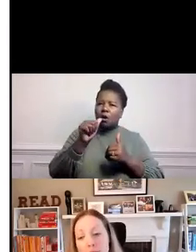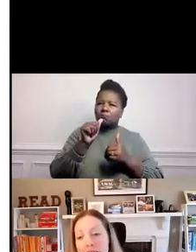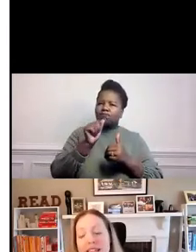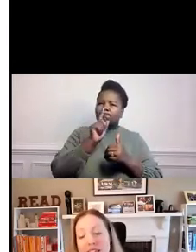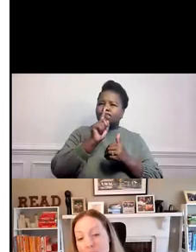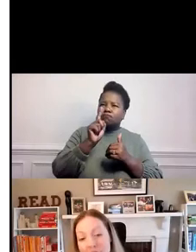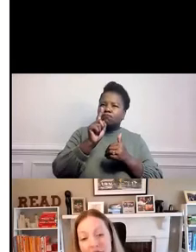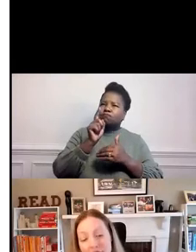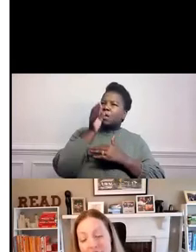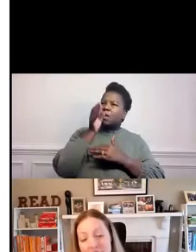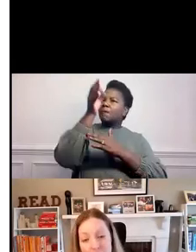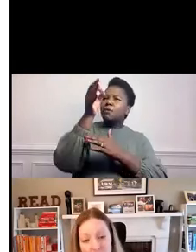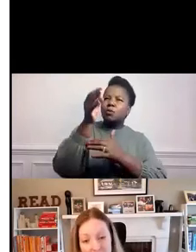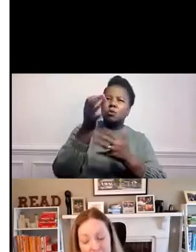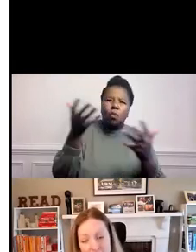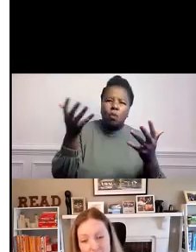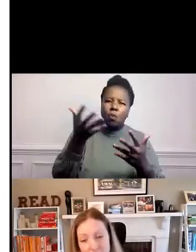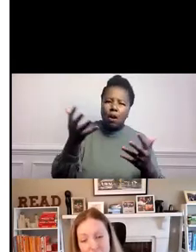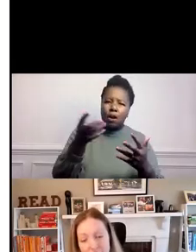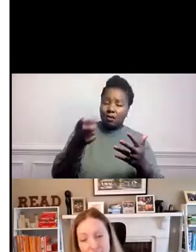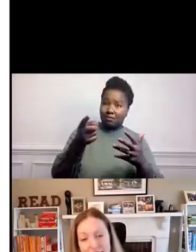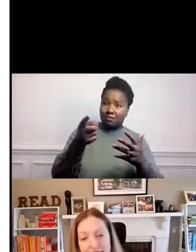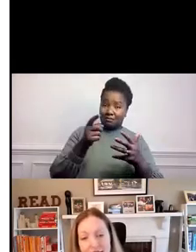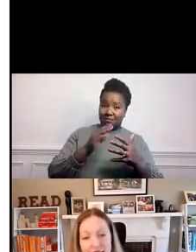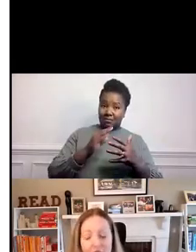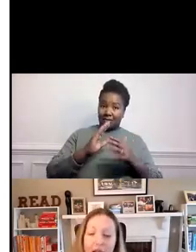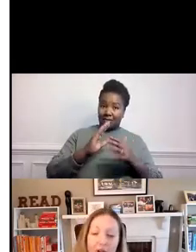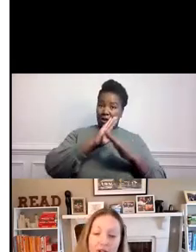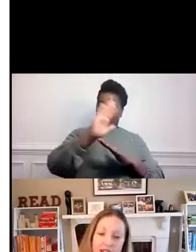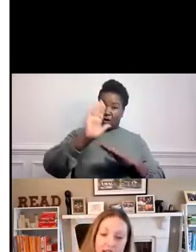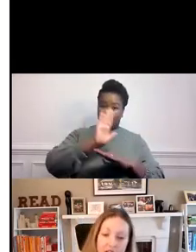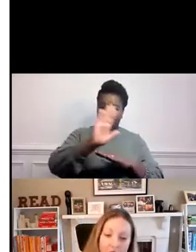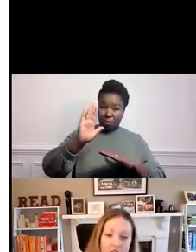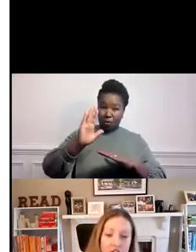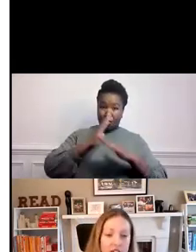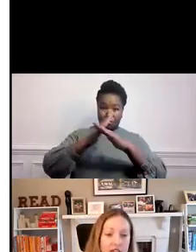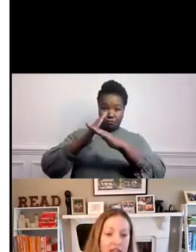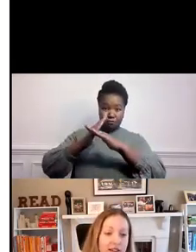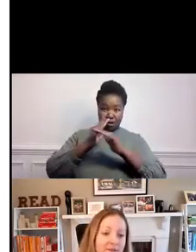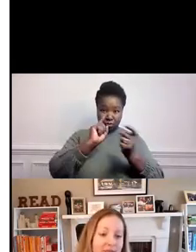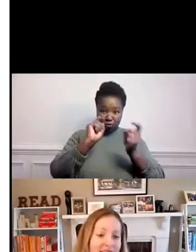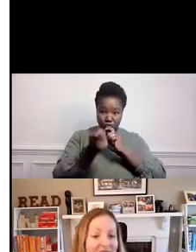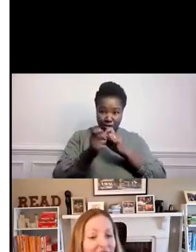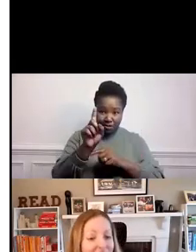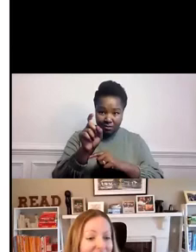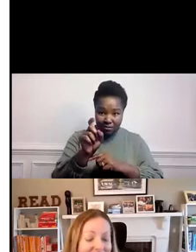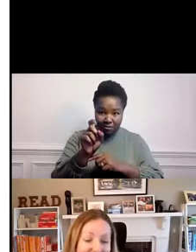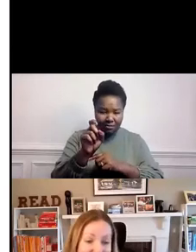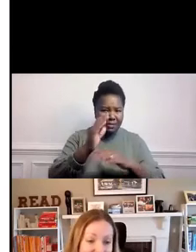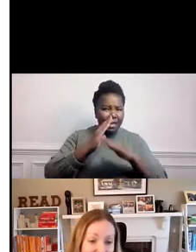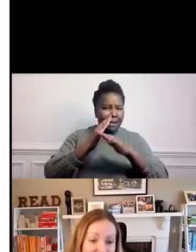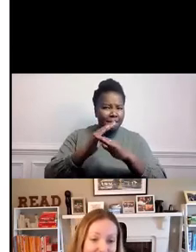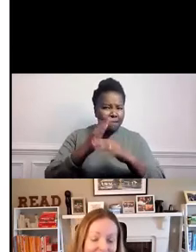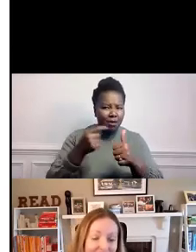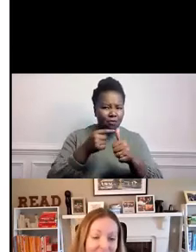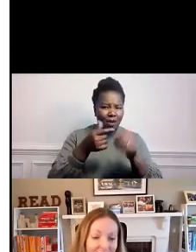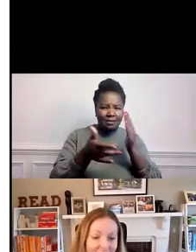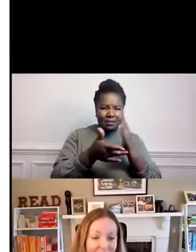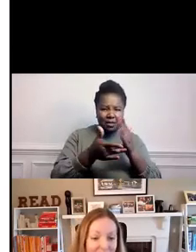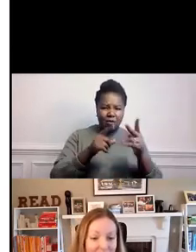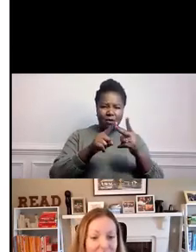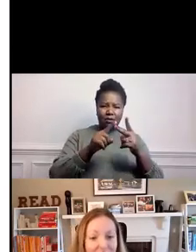your biggest barriers to change? Is it about technology, staffing and teams,